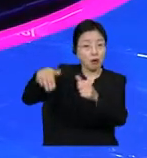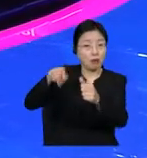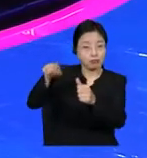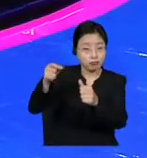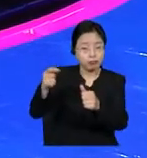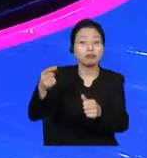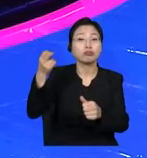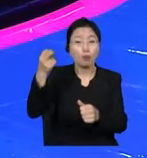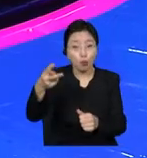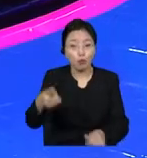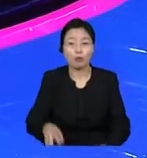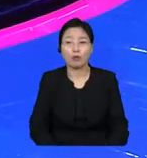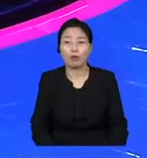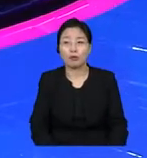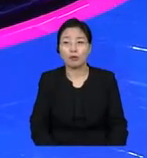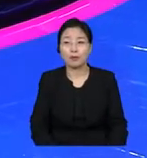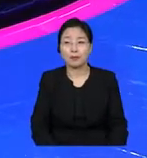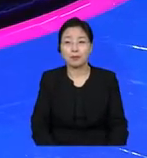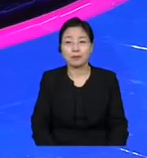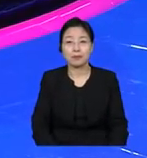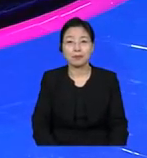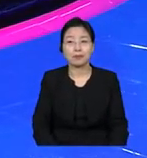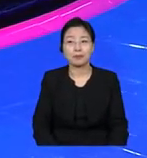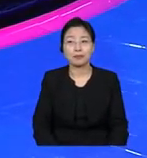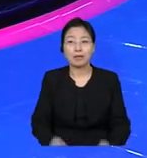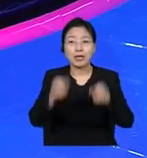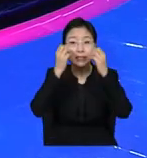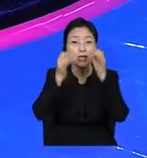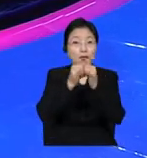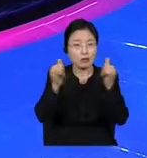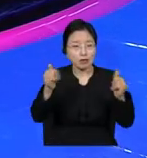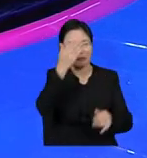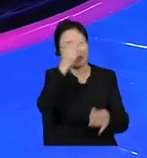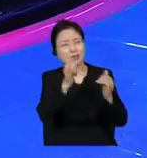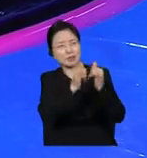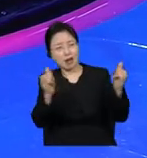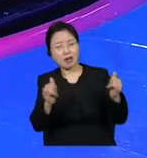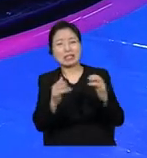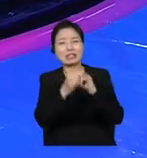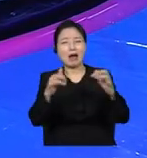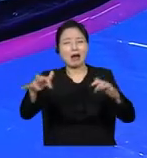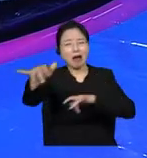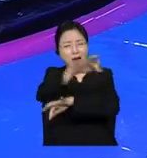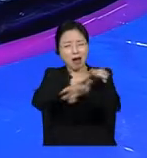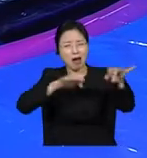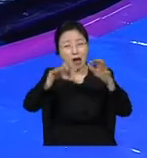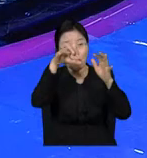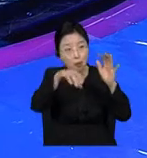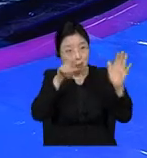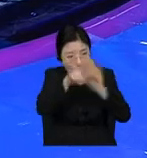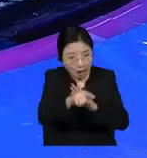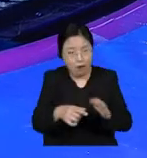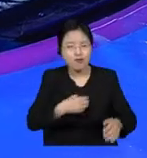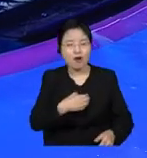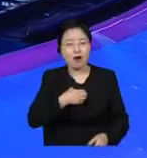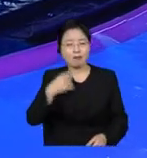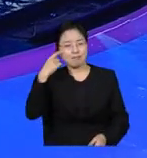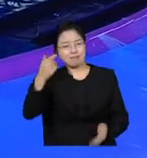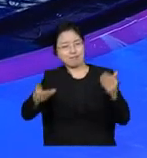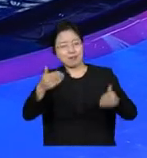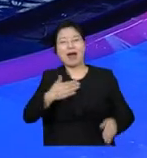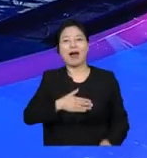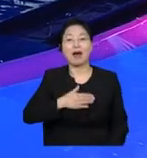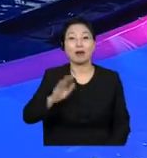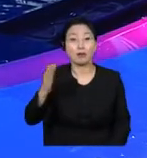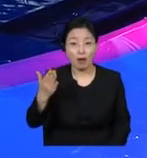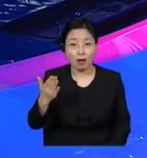or strangers around us, then we have to take responsibility for our judgments. Because we judge everyone. We judge the people close to us